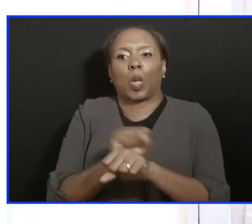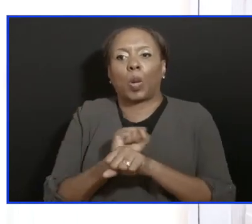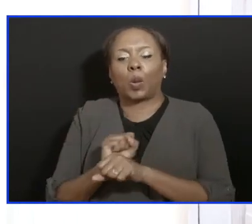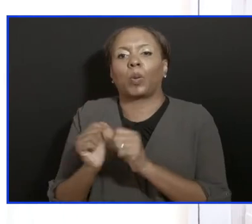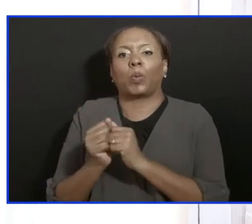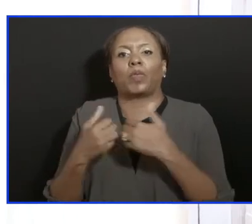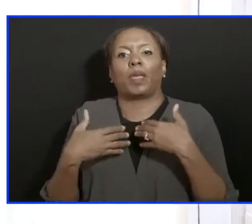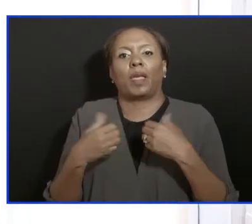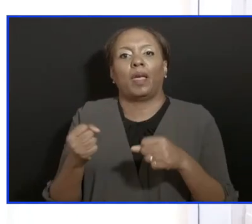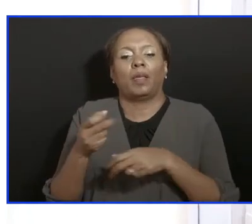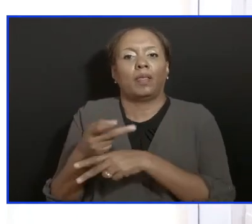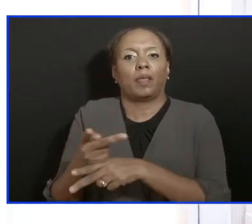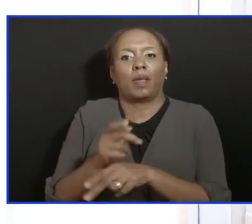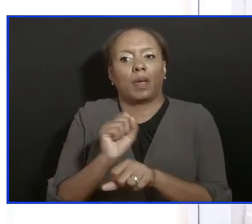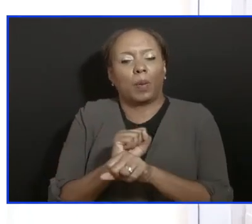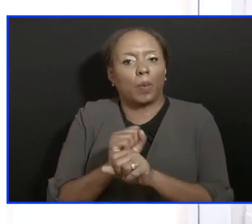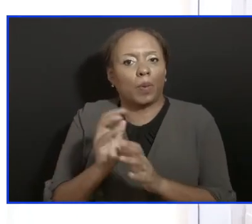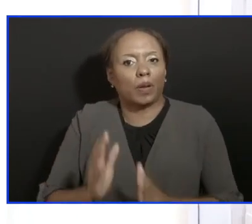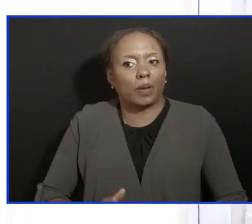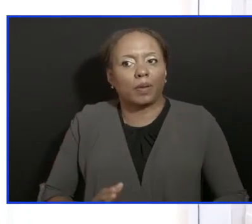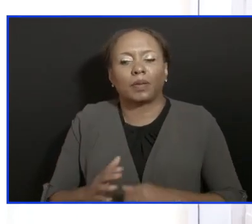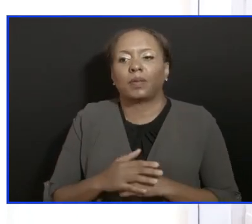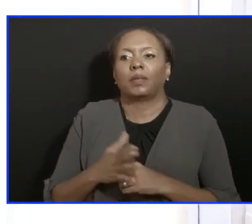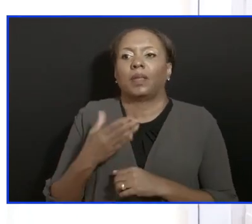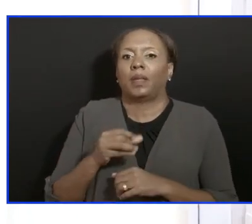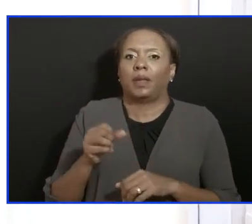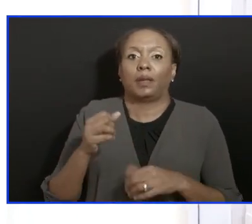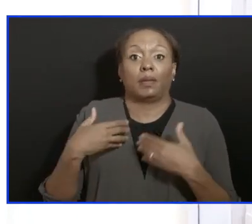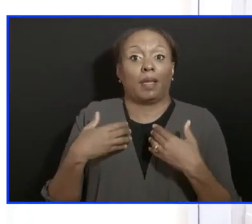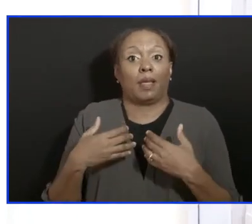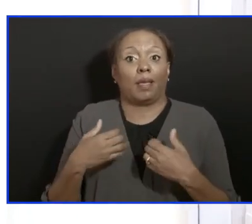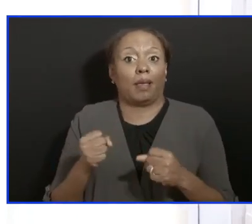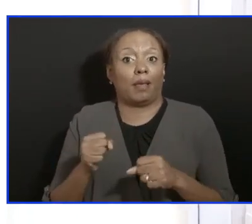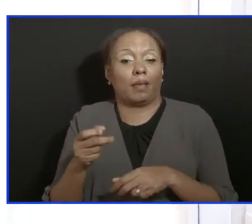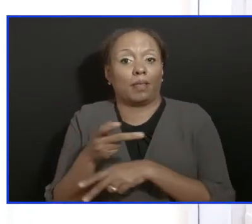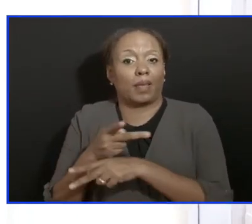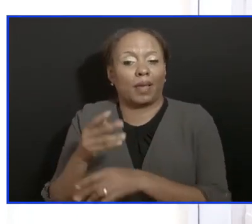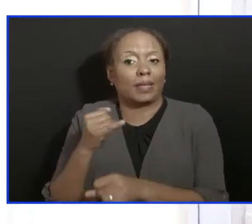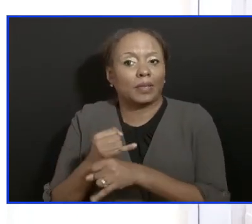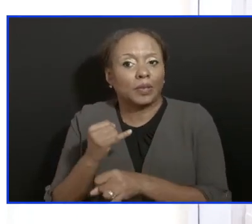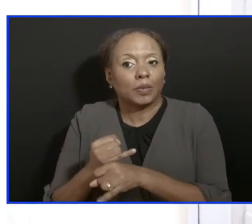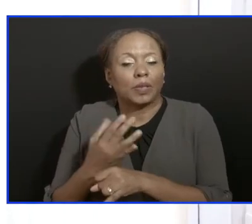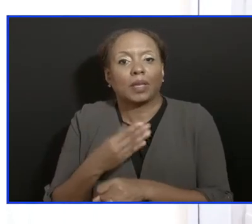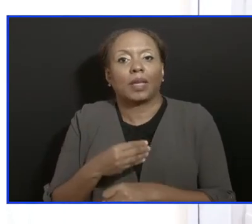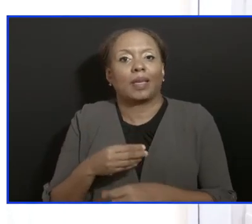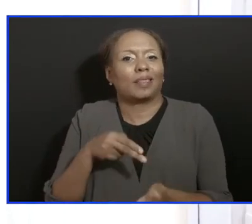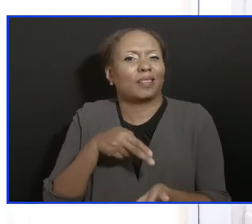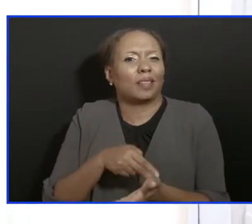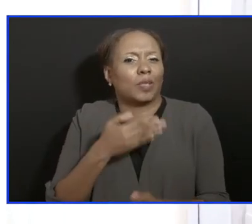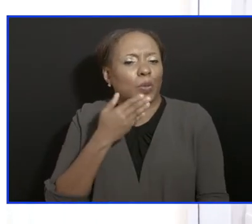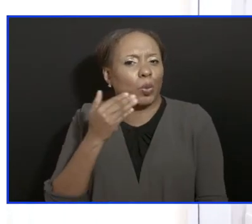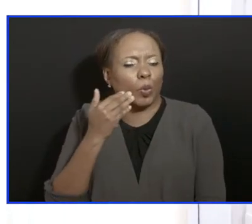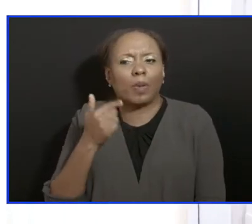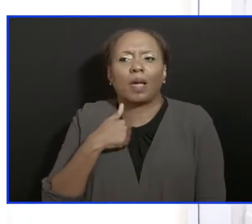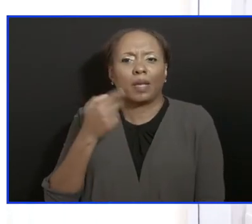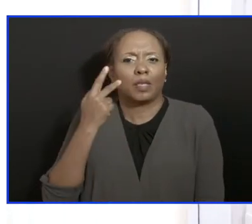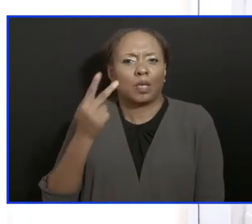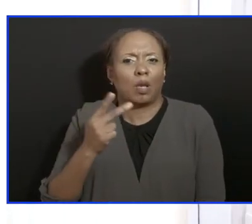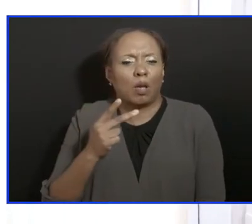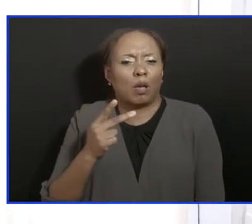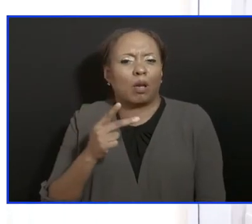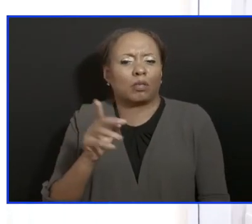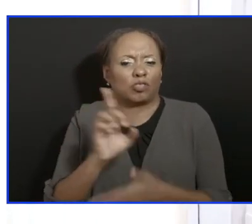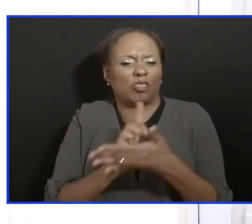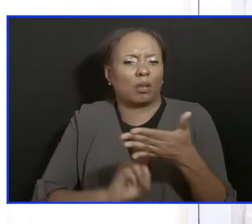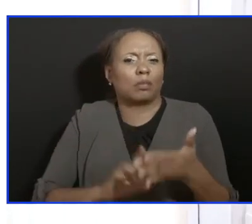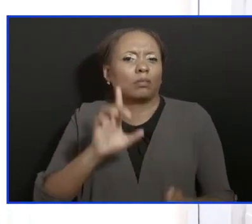the healthcare workers and with respect to the healthcare institutions and nursing homes. I have actually seen the draft that they were able